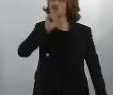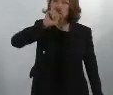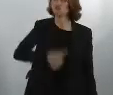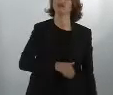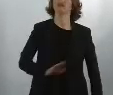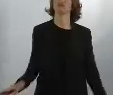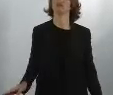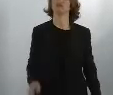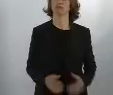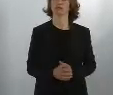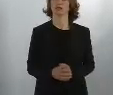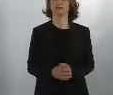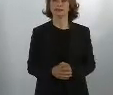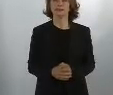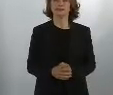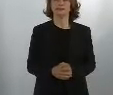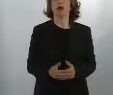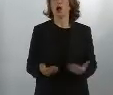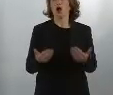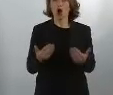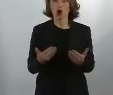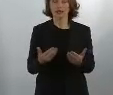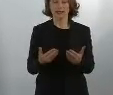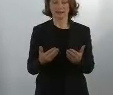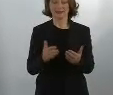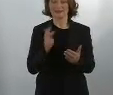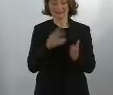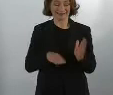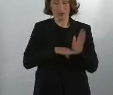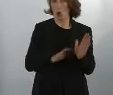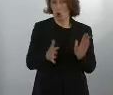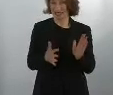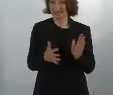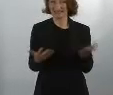member states simply refused to find a solution.